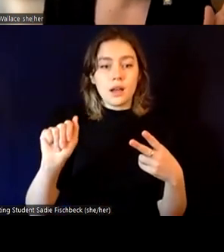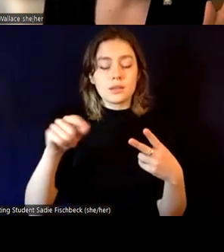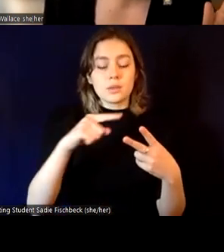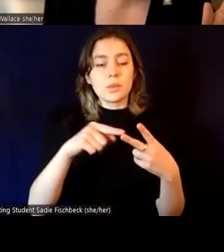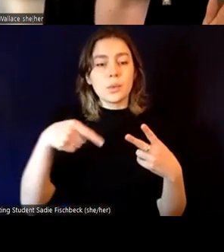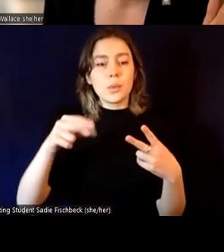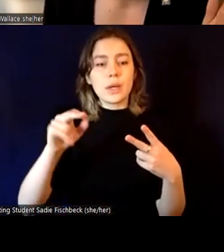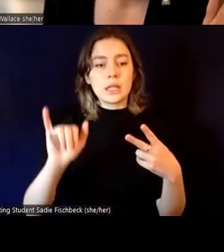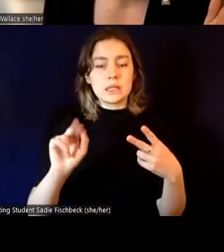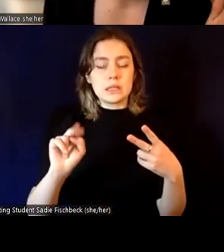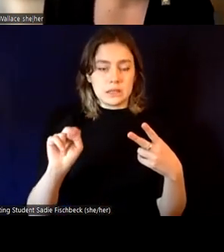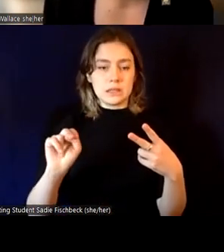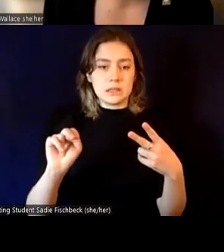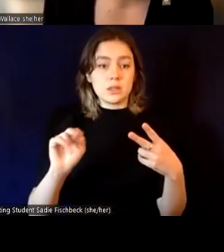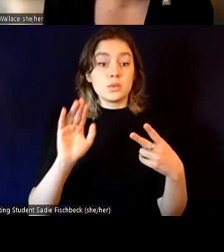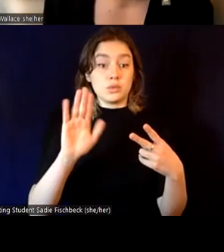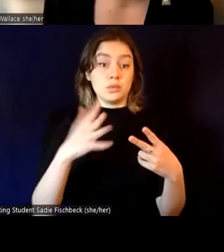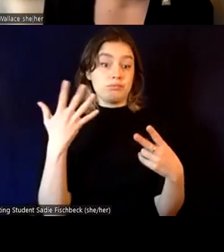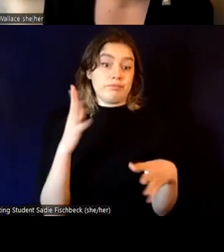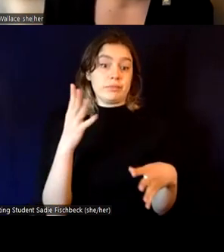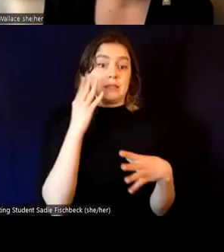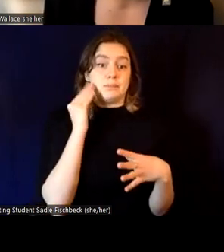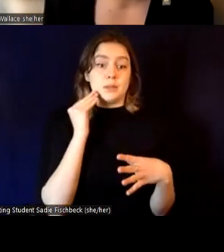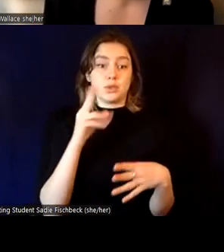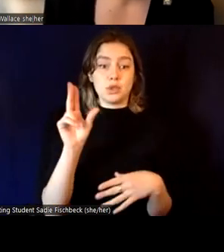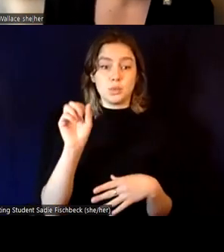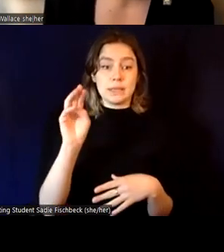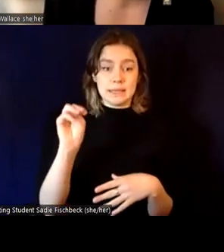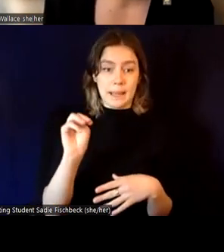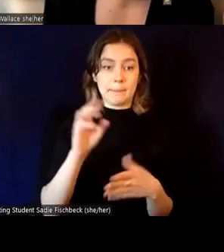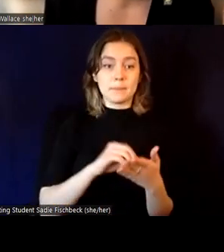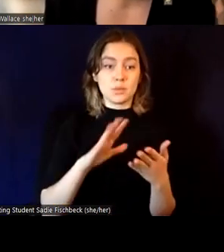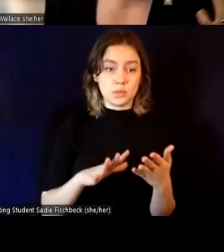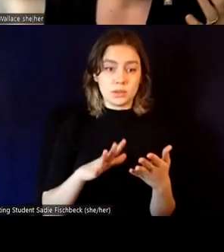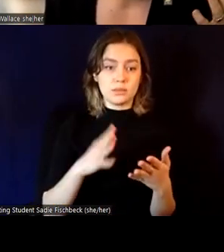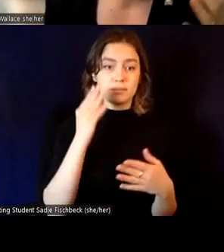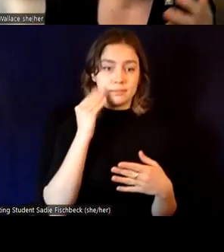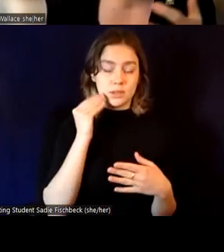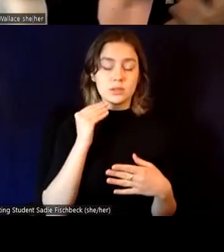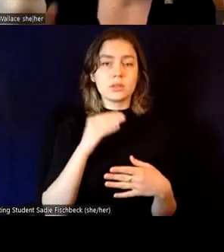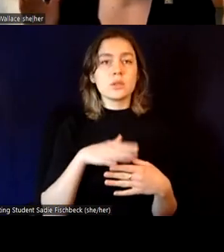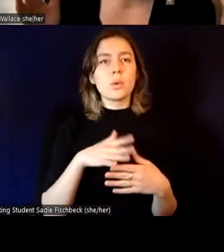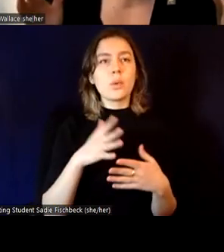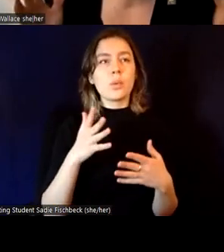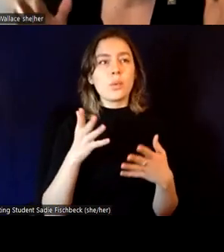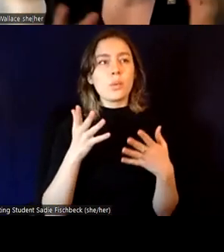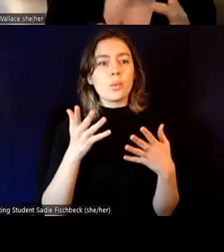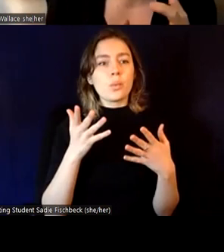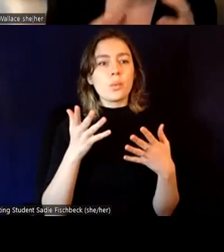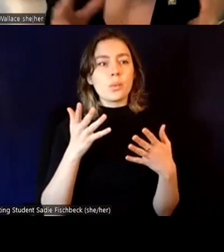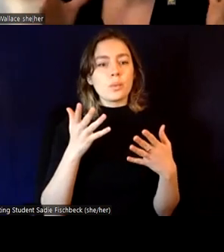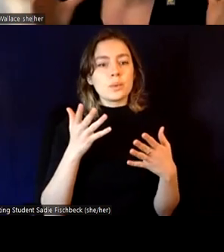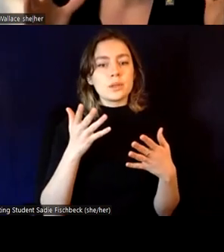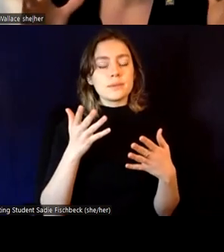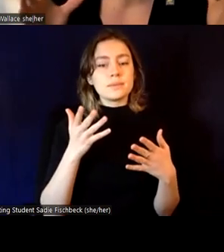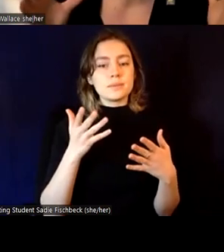And is there anything that you, uh, can reflect on from your experience at USM about how we're proud that USM is